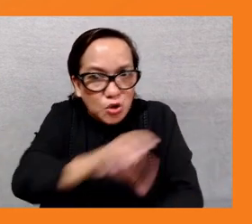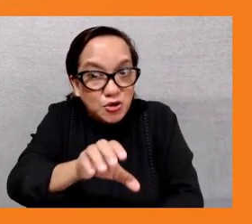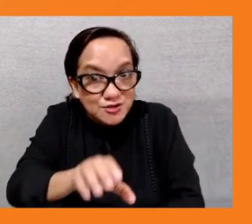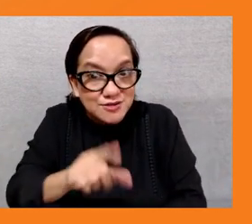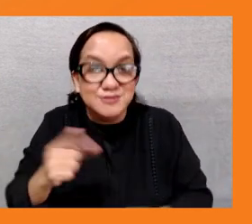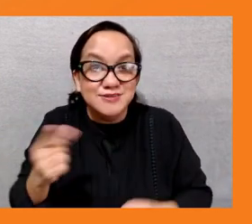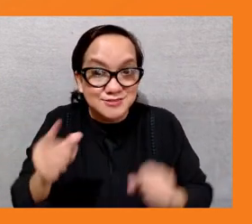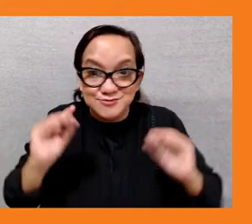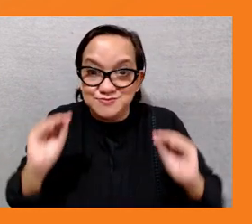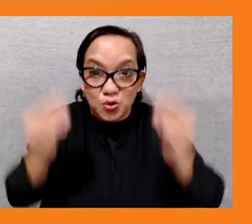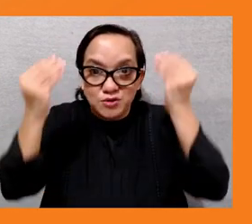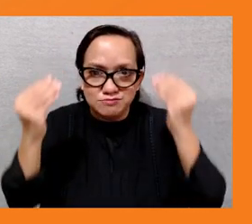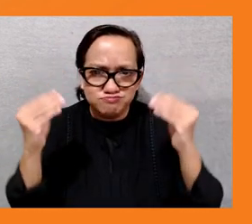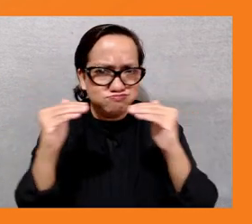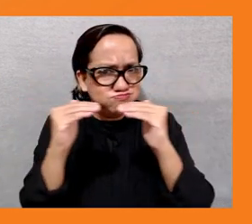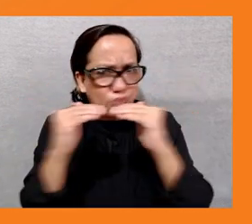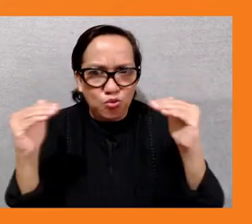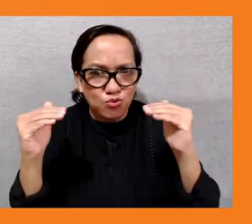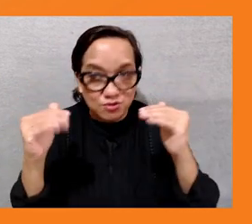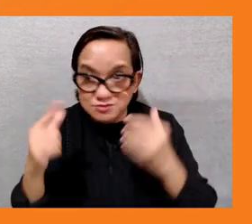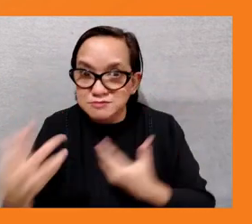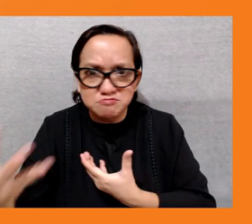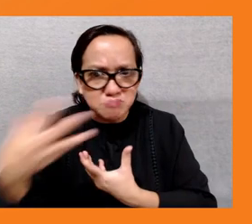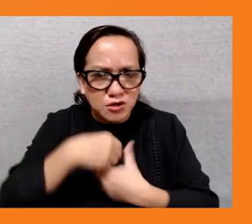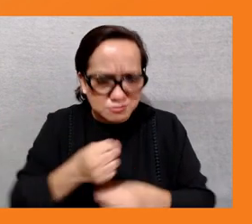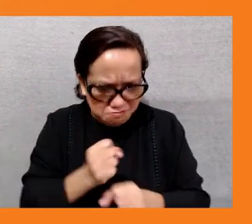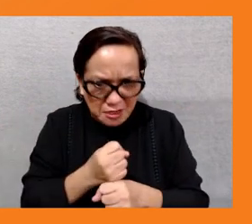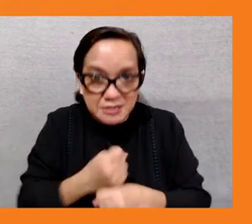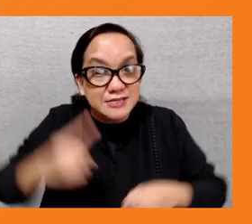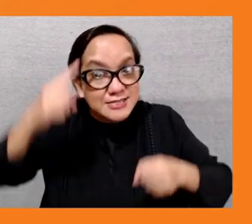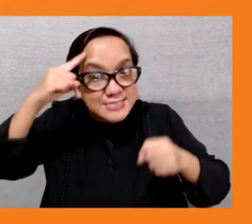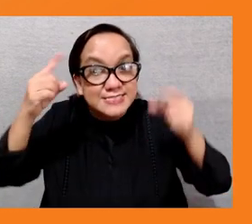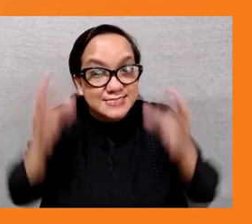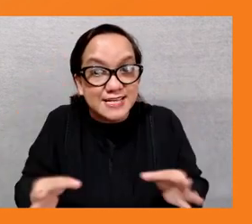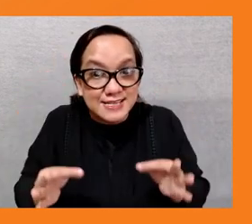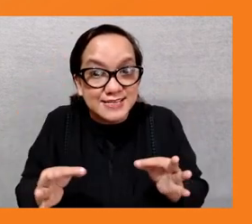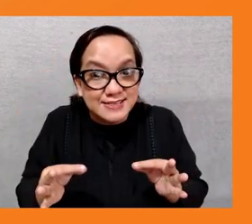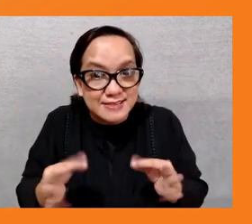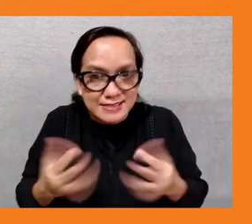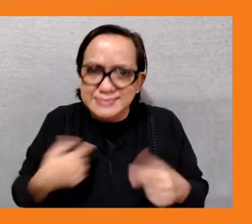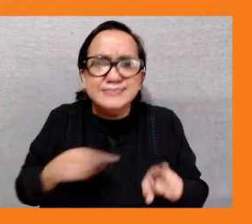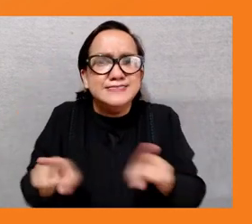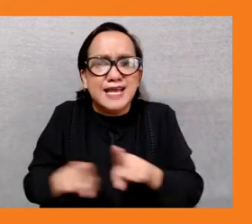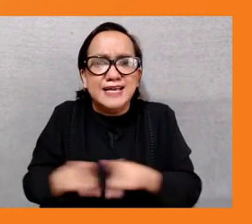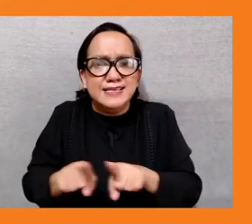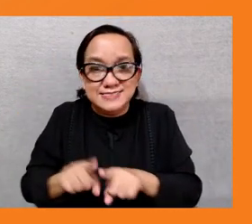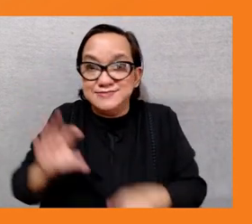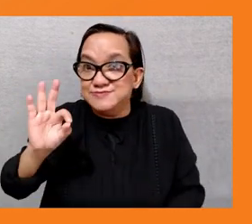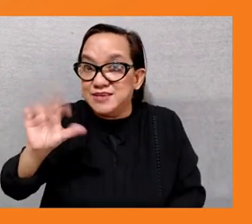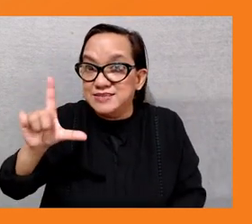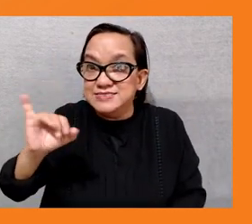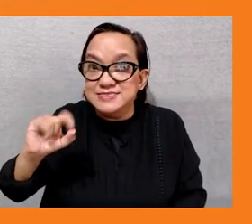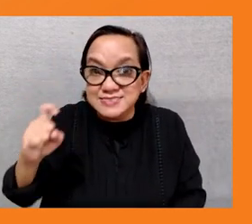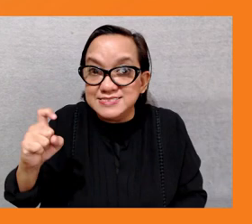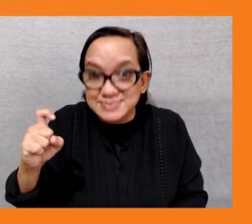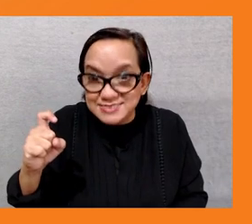of the process and then felix with his um uh presentation on green jobs um has uh shared